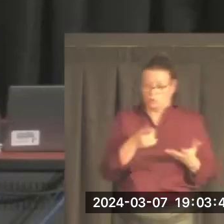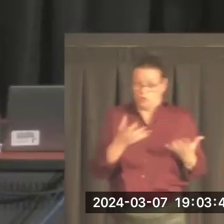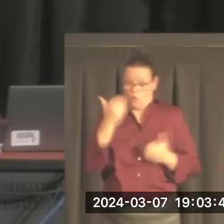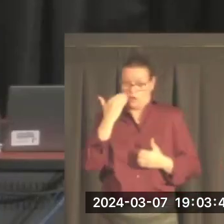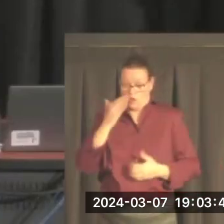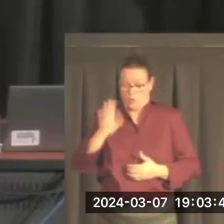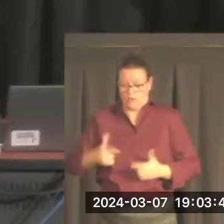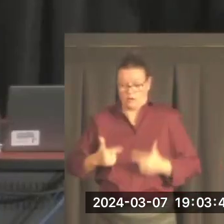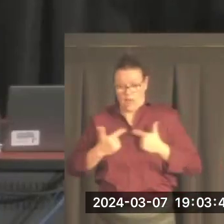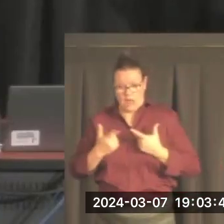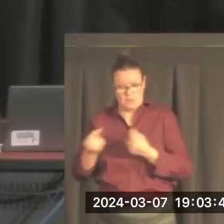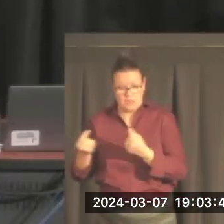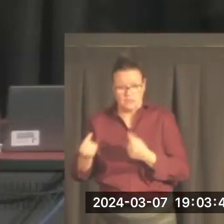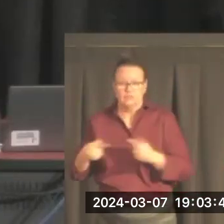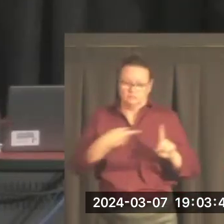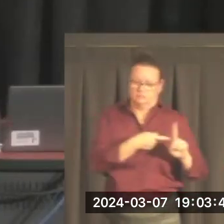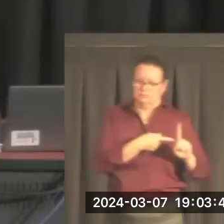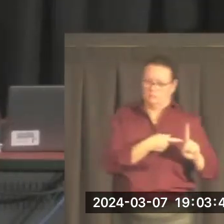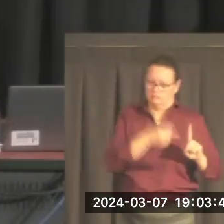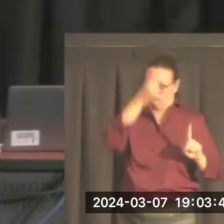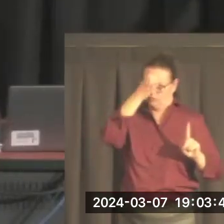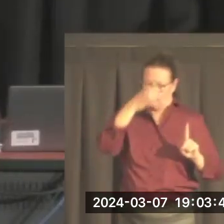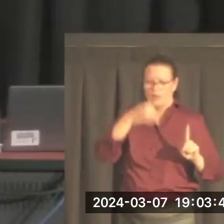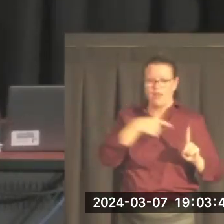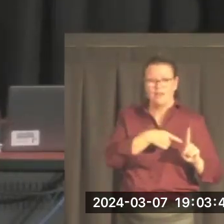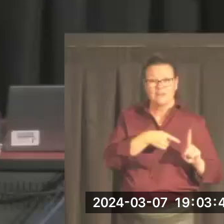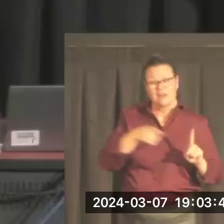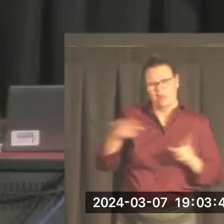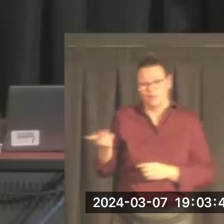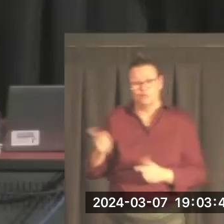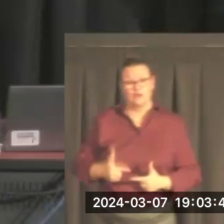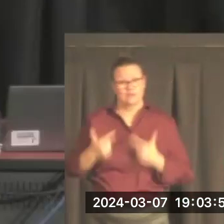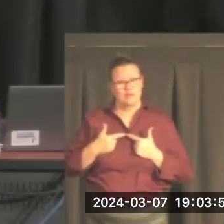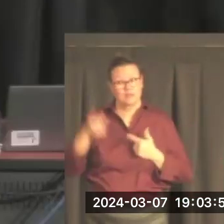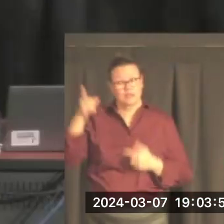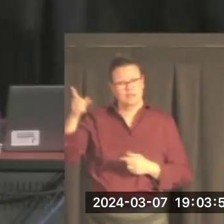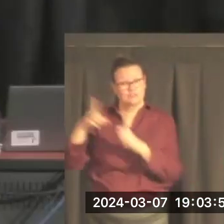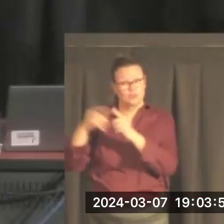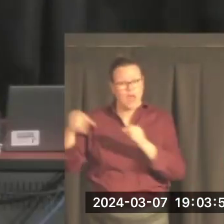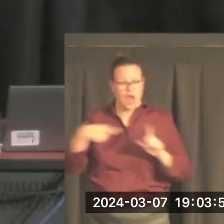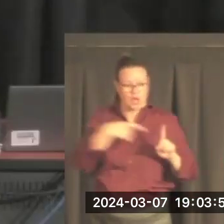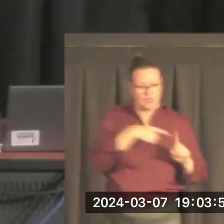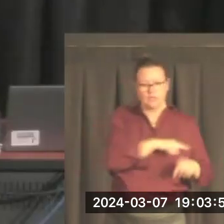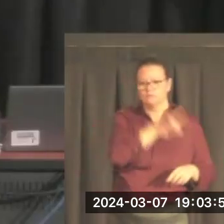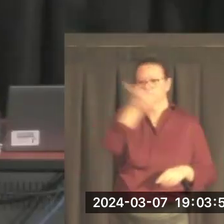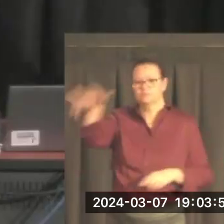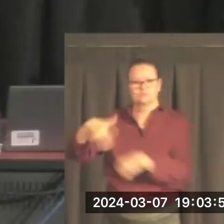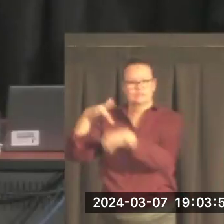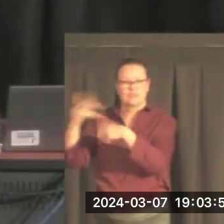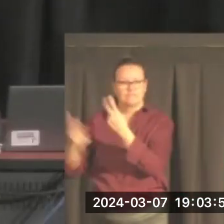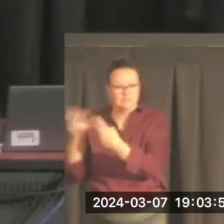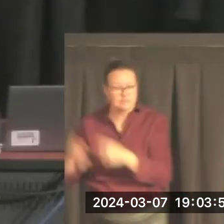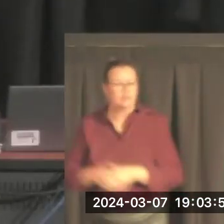them in Tokyo. It was Paul who accompanied them around the state on their final